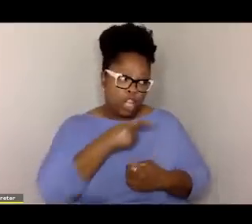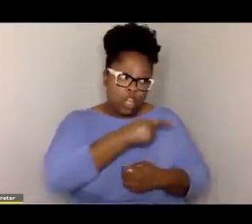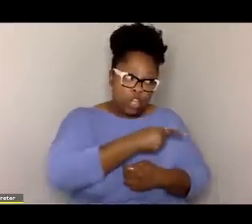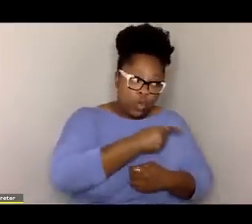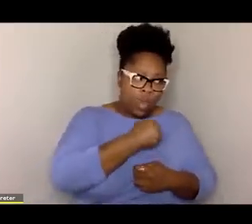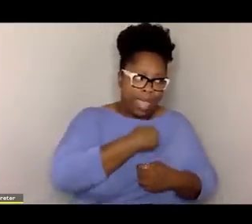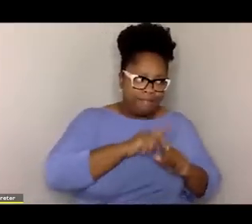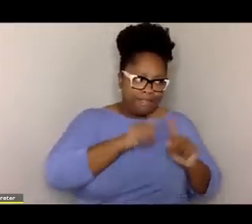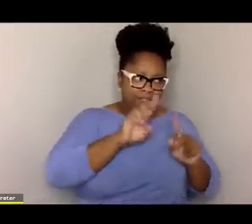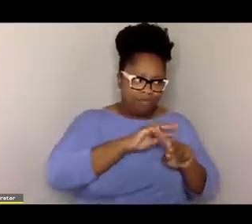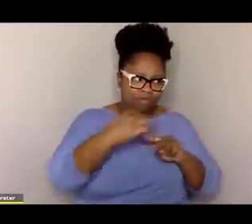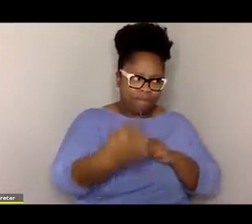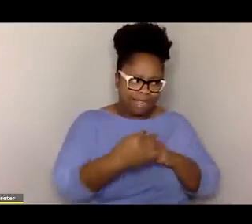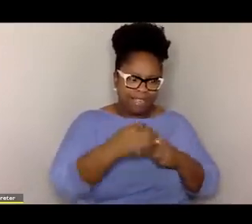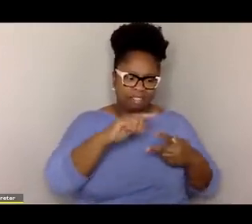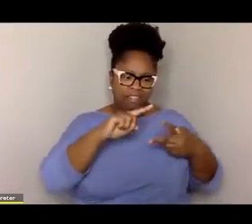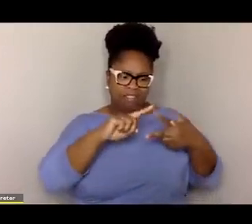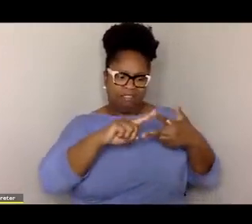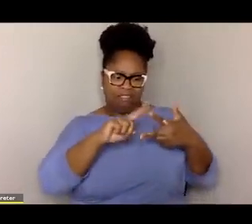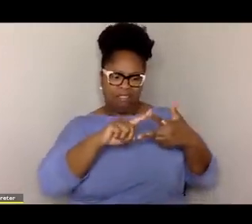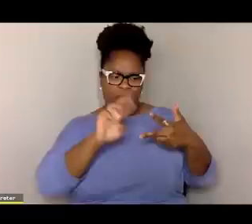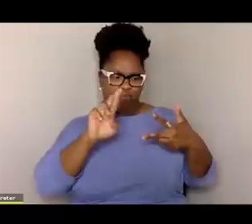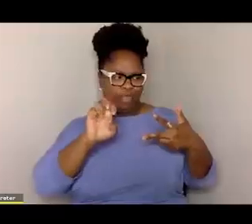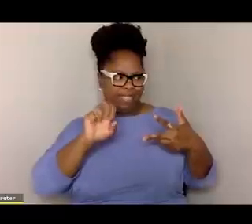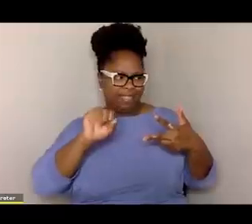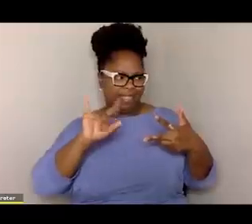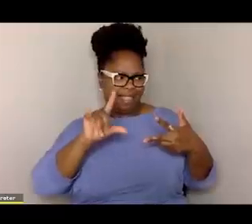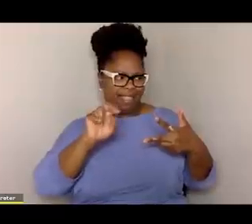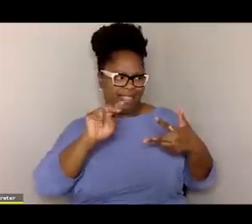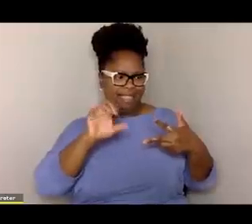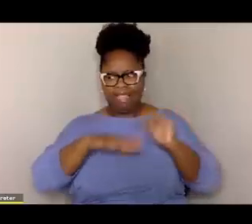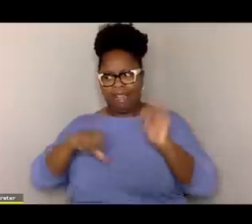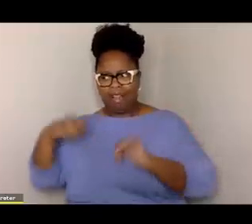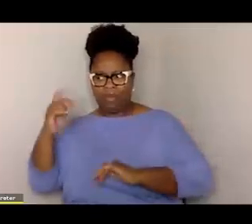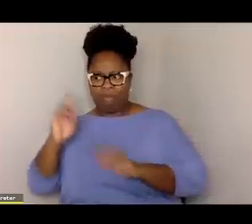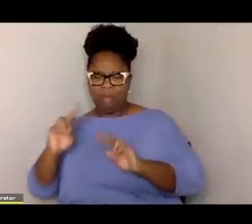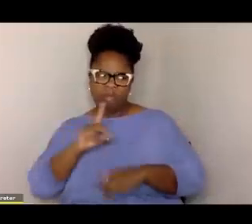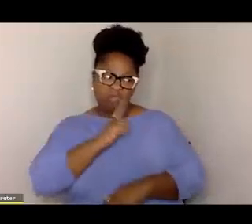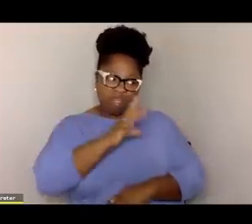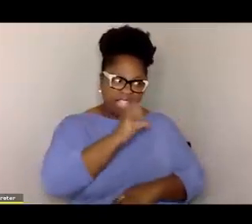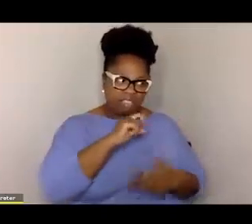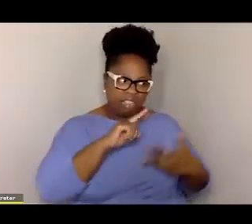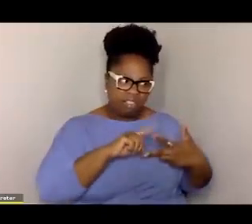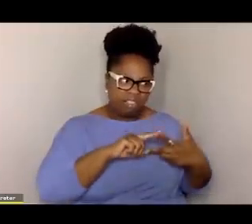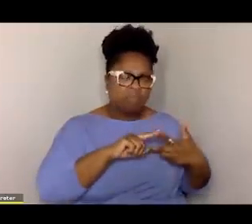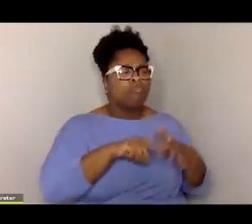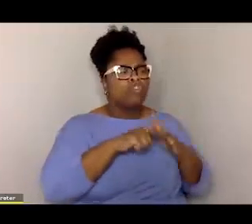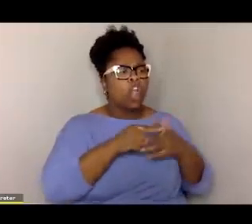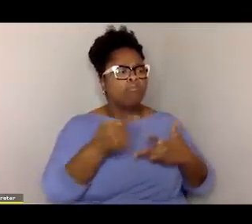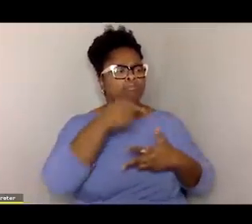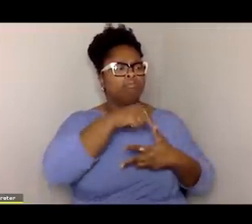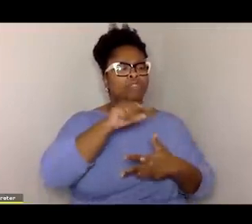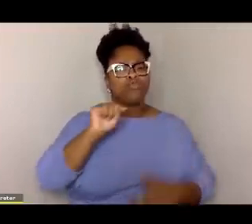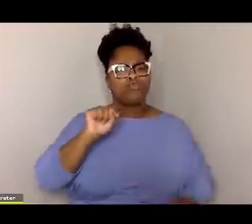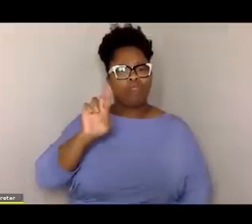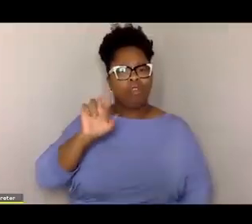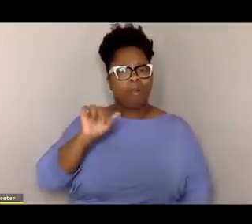because I know you have a different take on resilience than most people do that's so fascinating. So let's start with trauma.